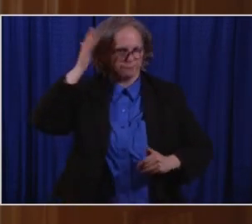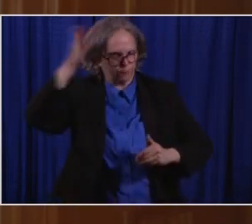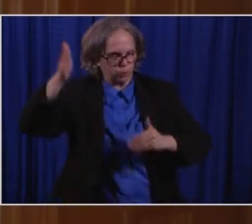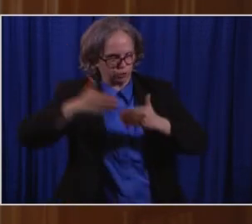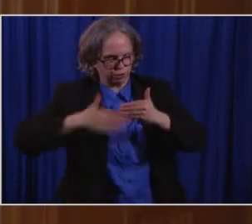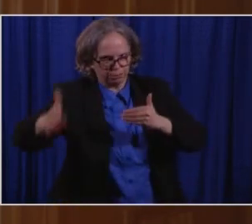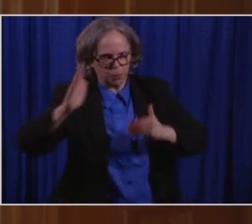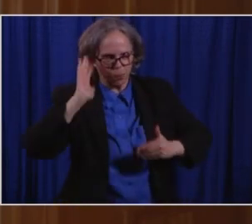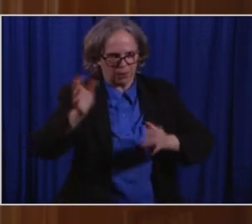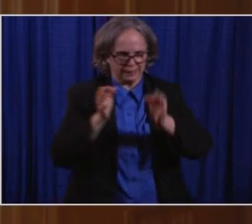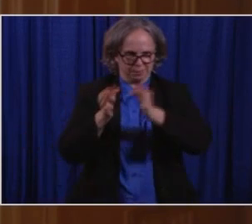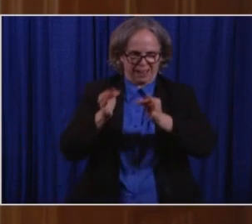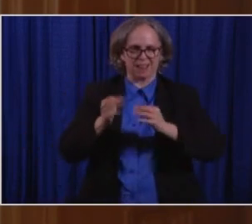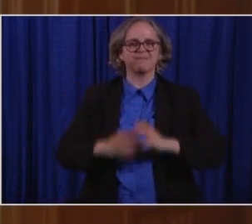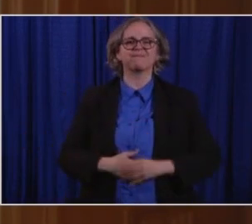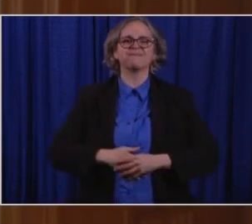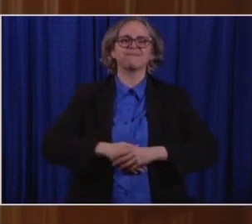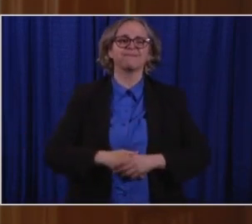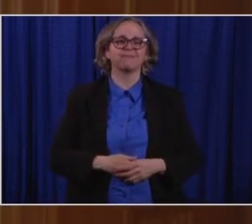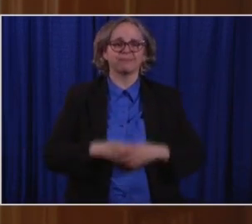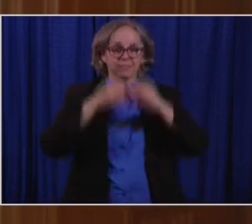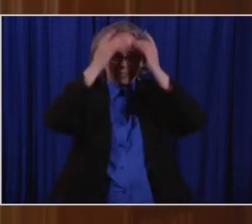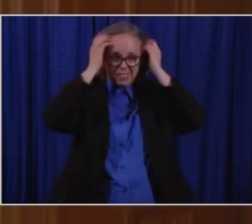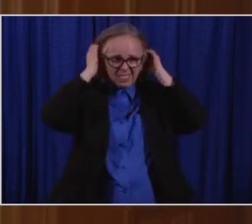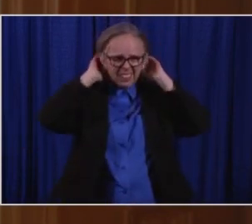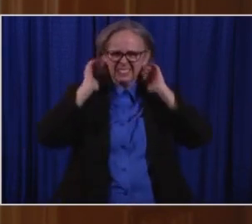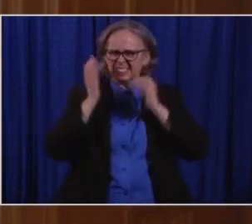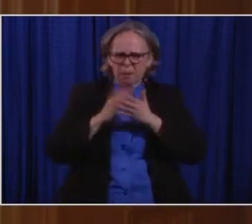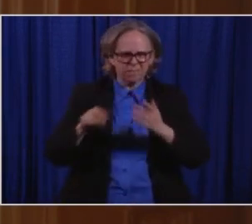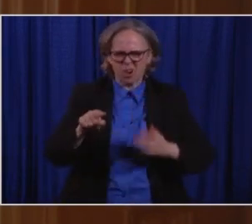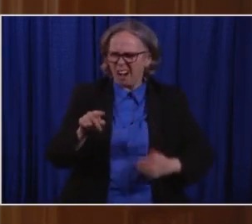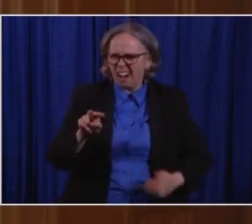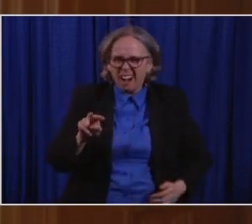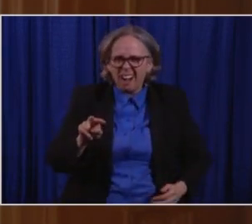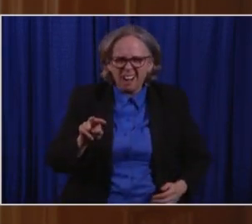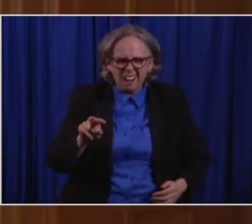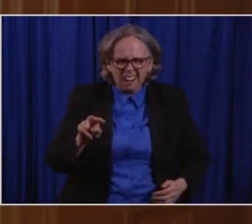Now, I know that some of you now are shaking your head and say, that Mike DeWine, he's crazy.